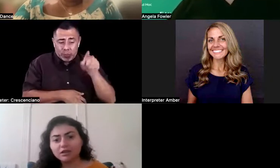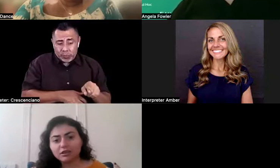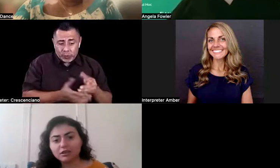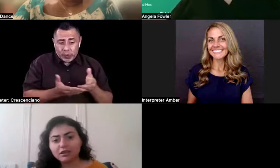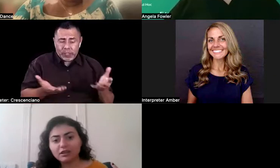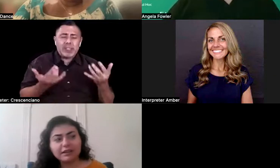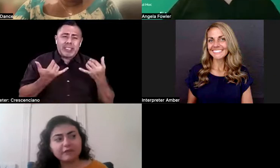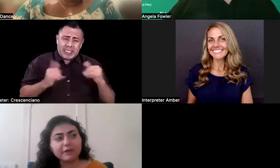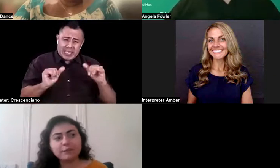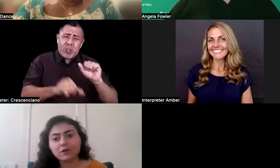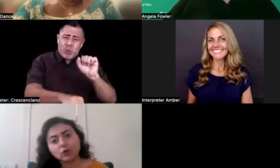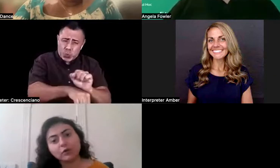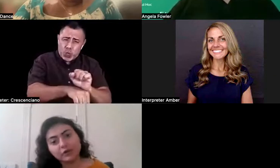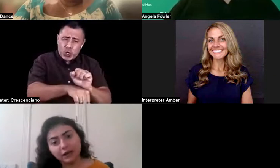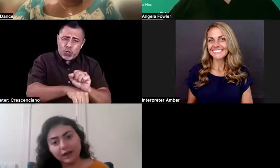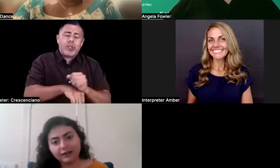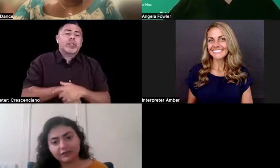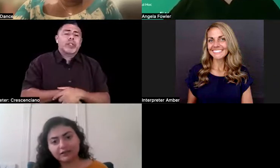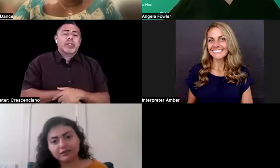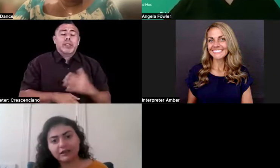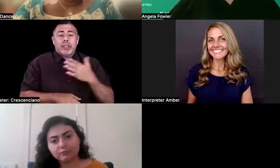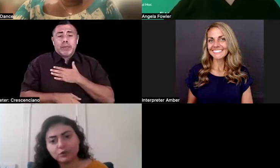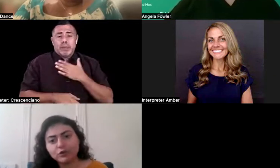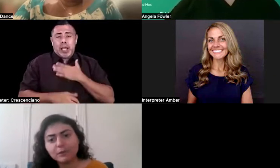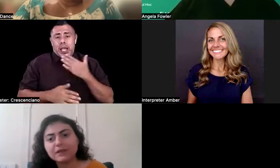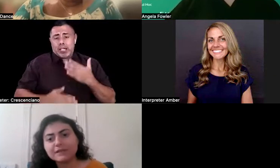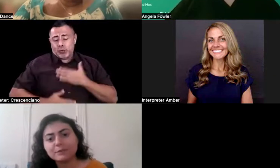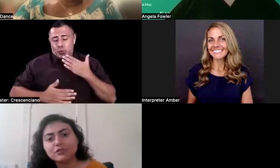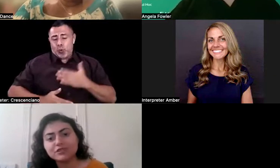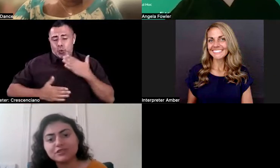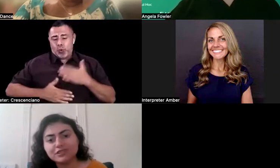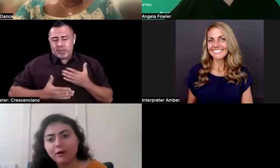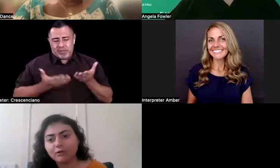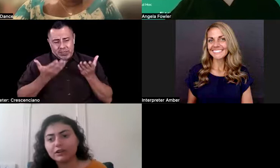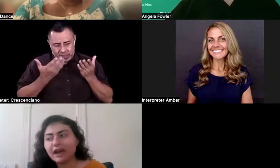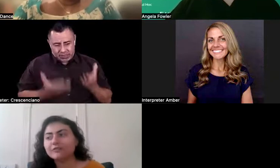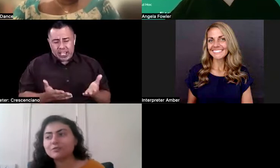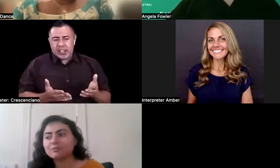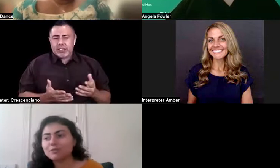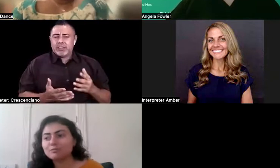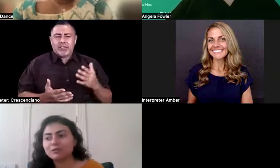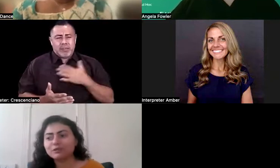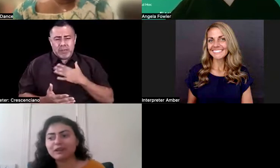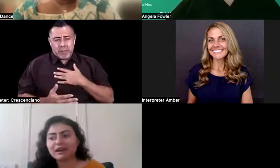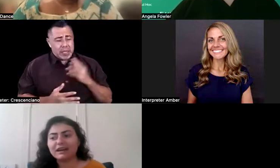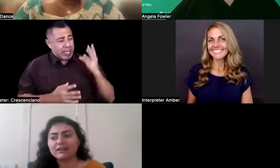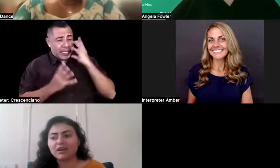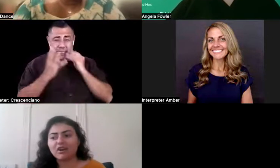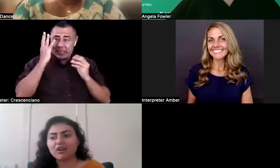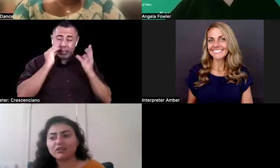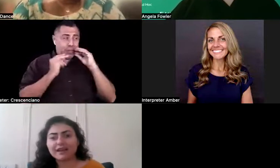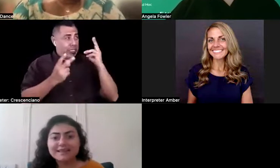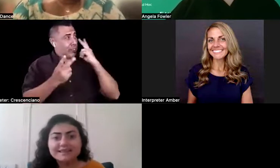and I find my joy in that, like putting my experiences down and having people that